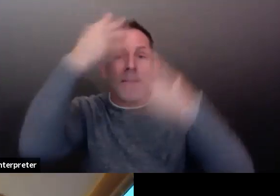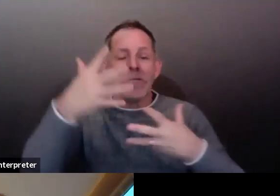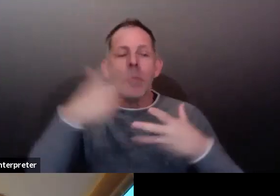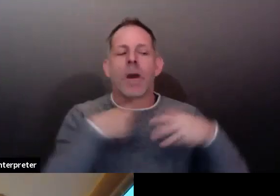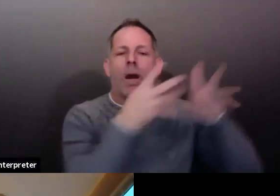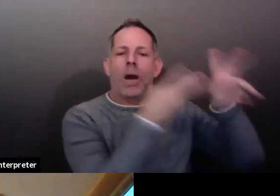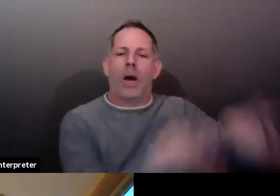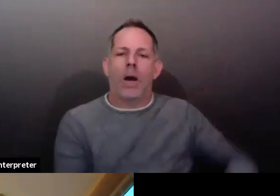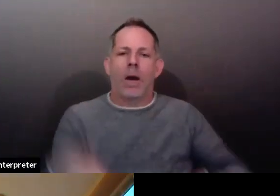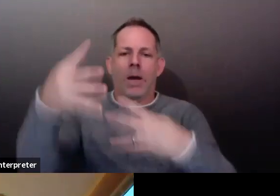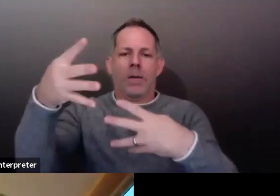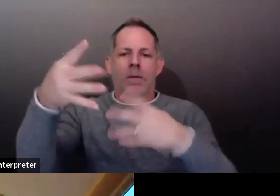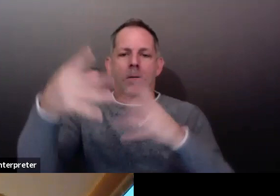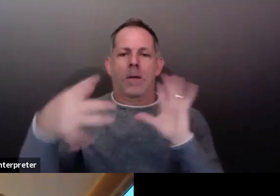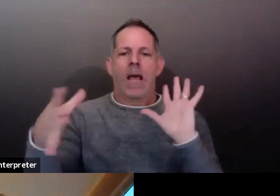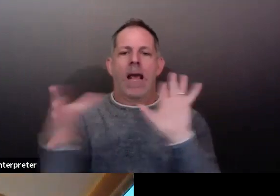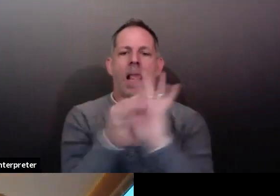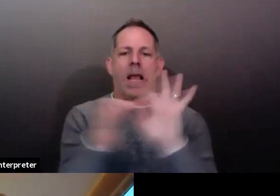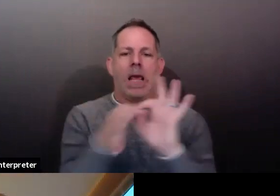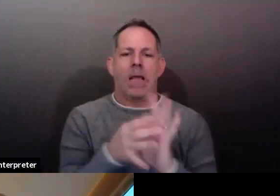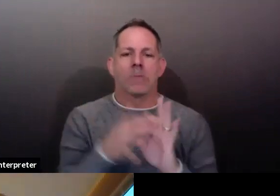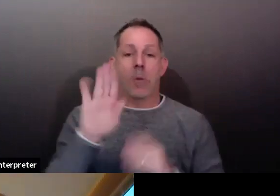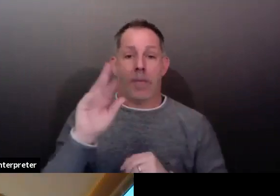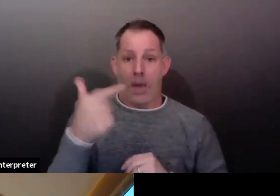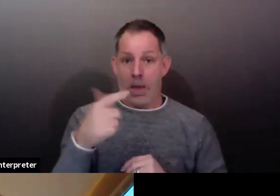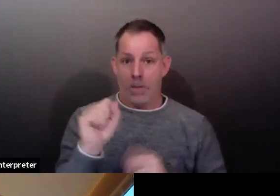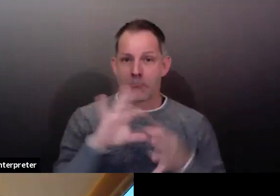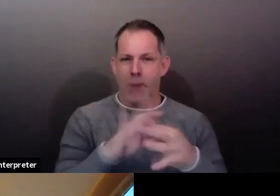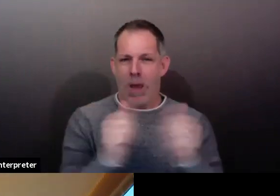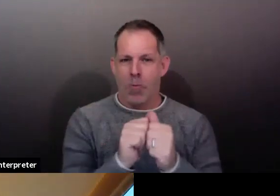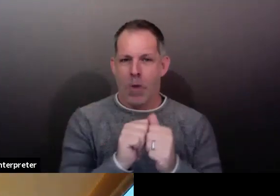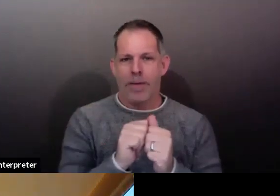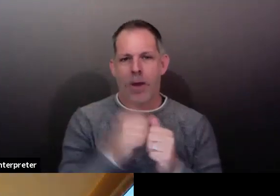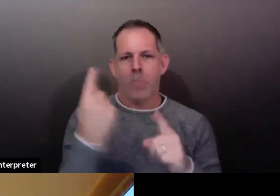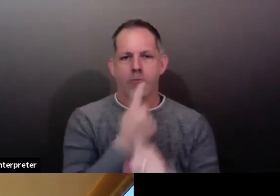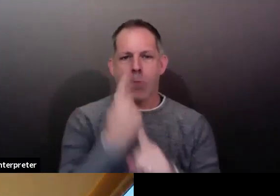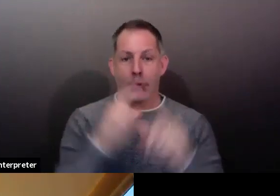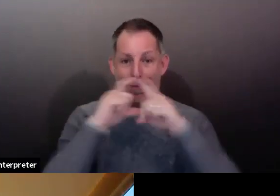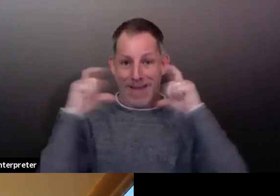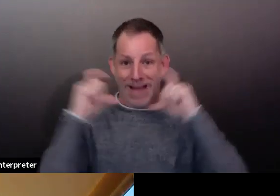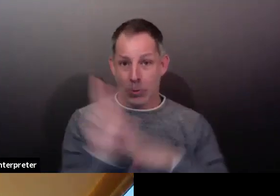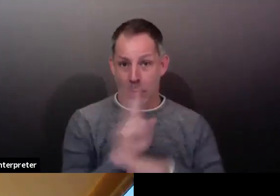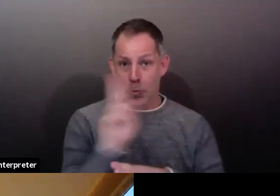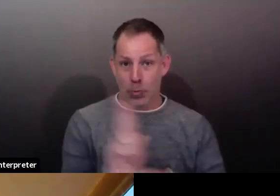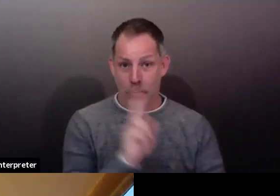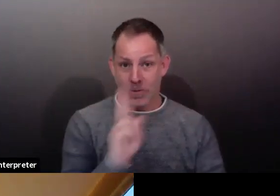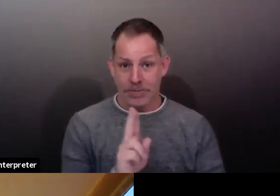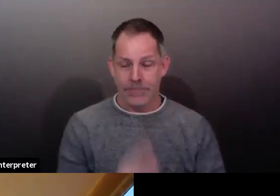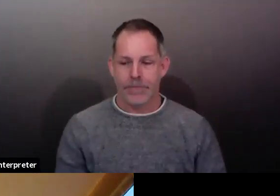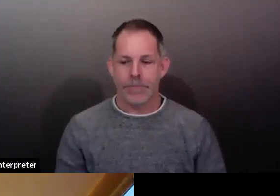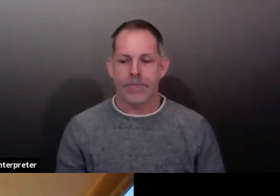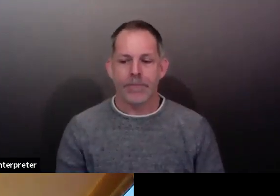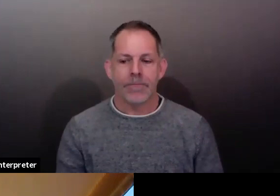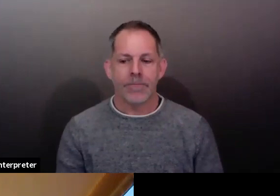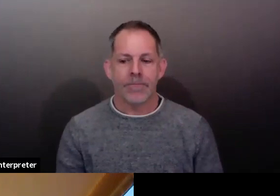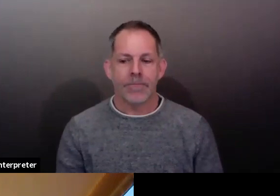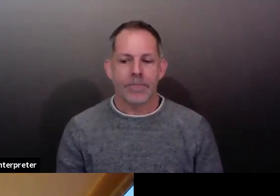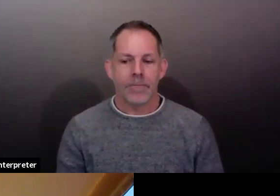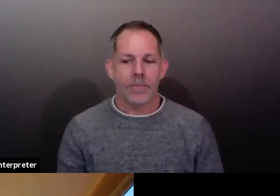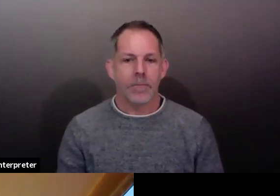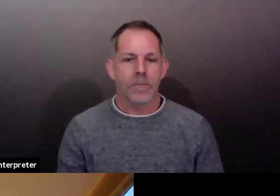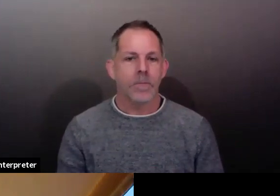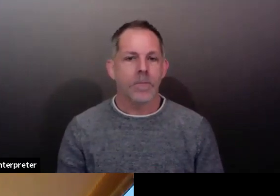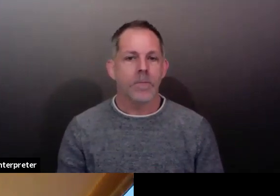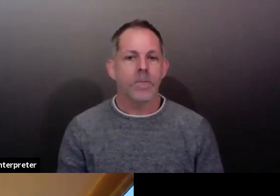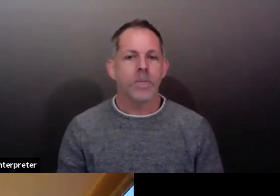Any other questions for Dr. Spitter? Other countries are looking or locking down